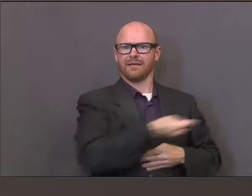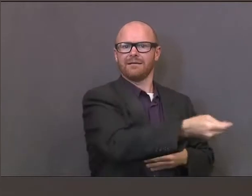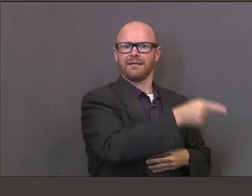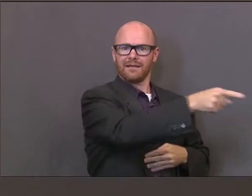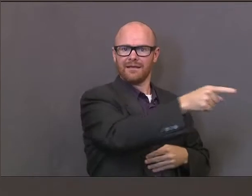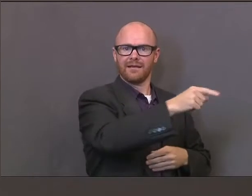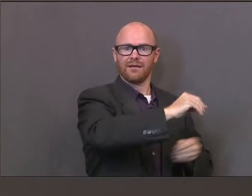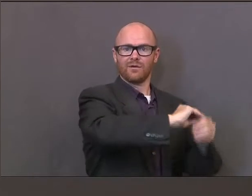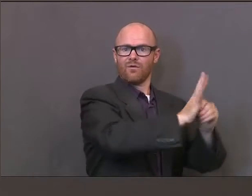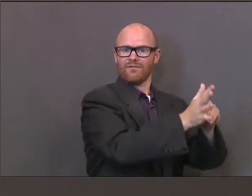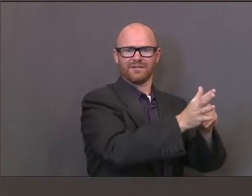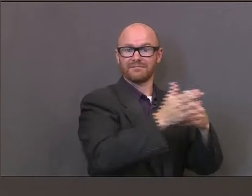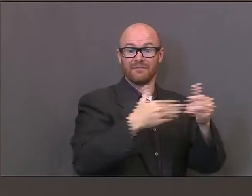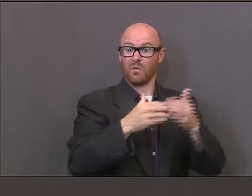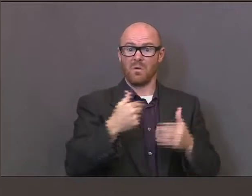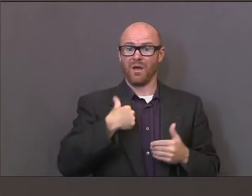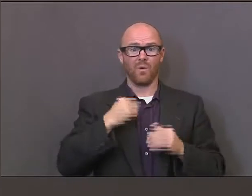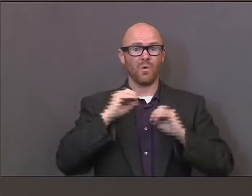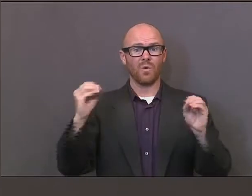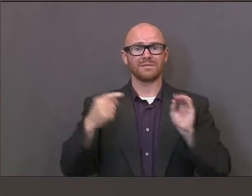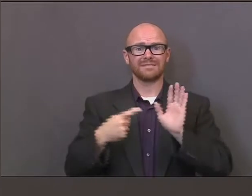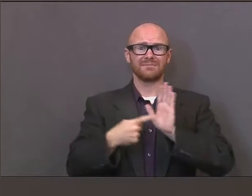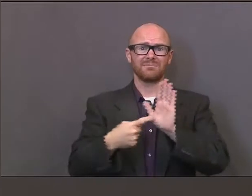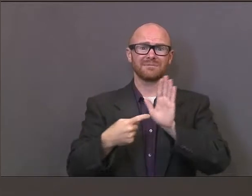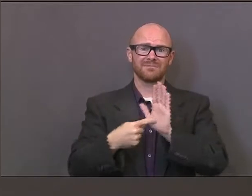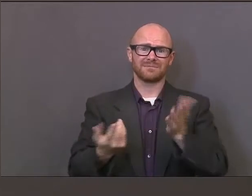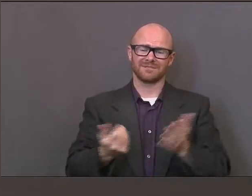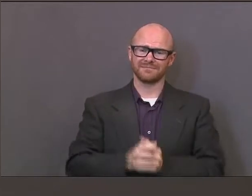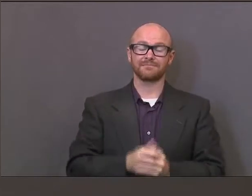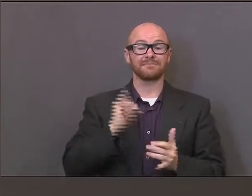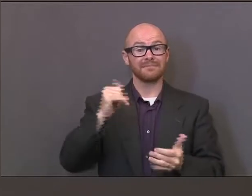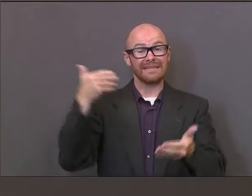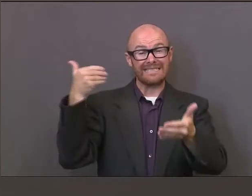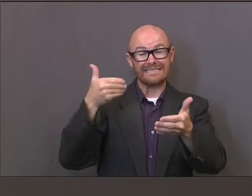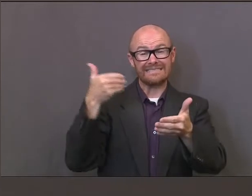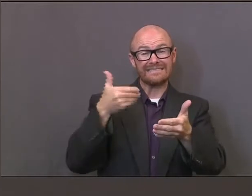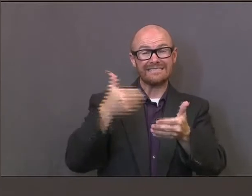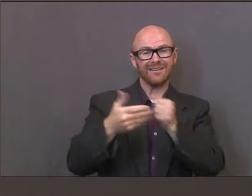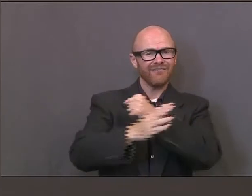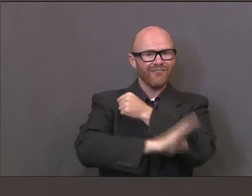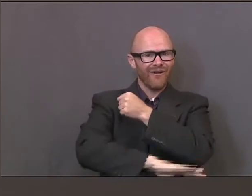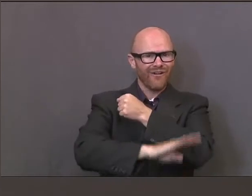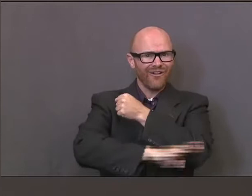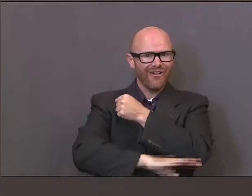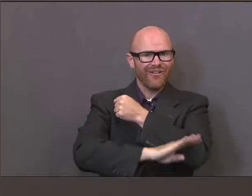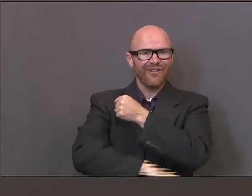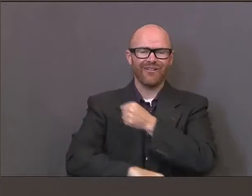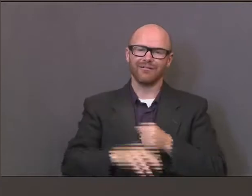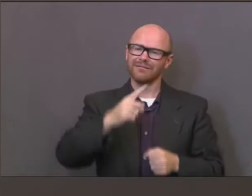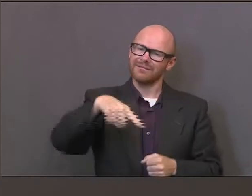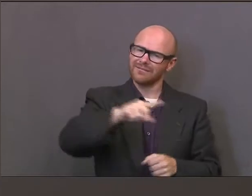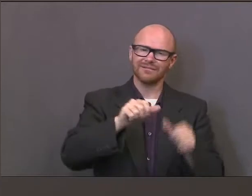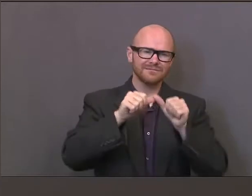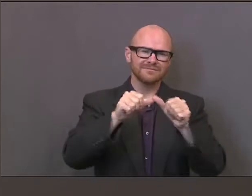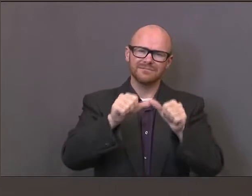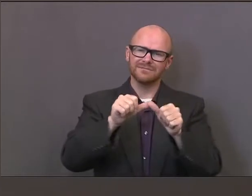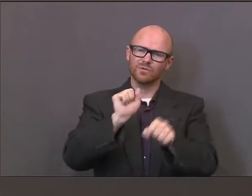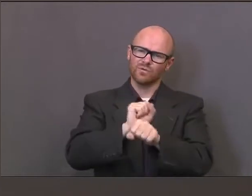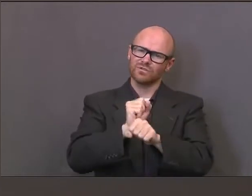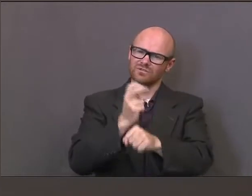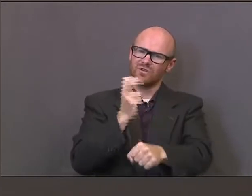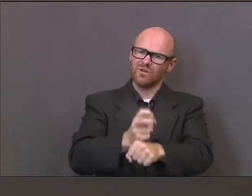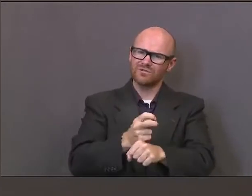So, as we move into the fall, again, all of us have our part and role to play in doing the